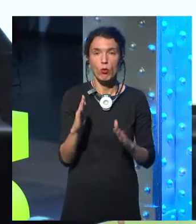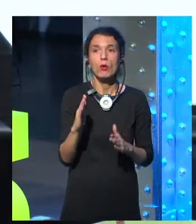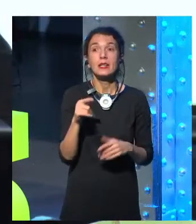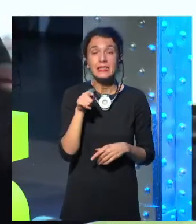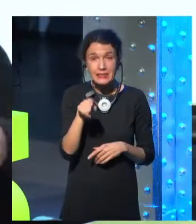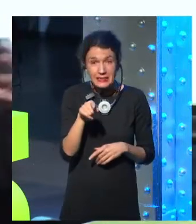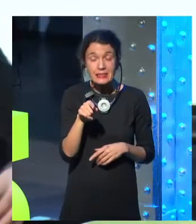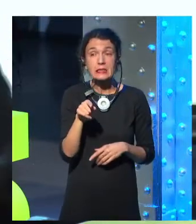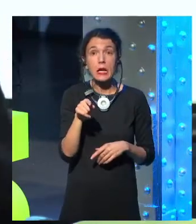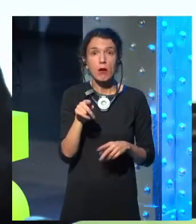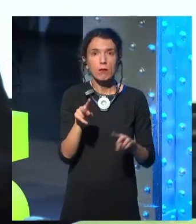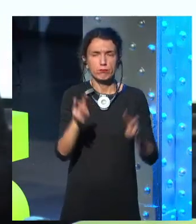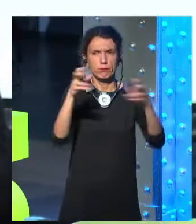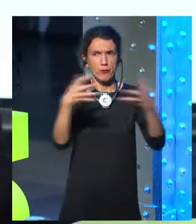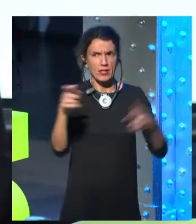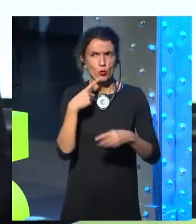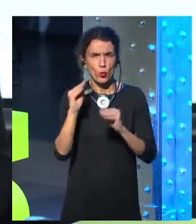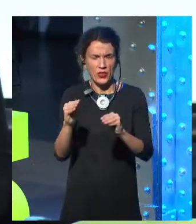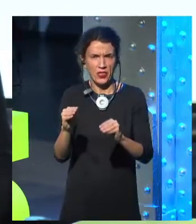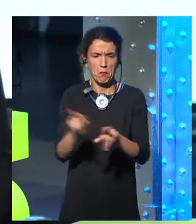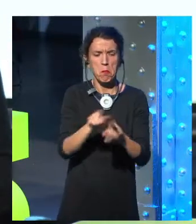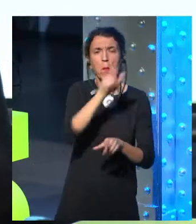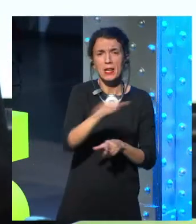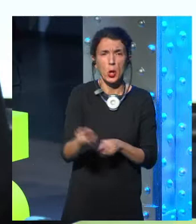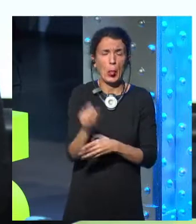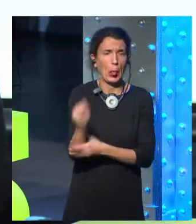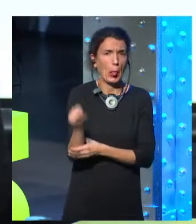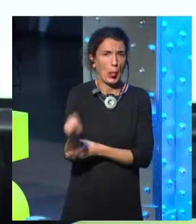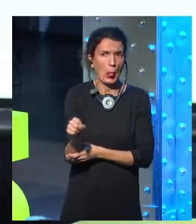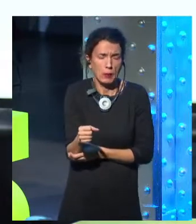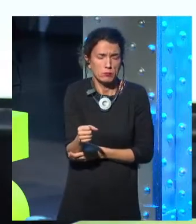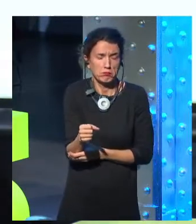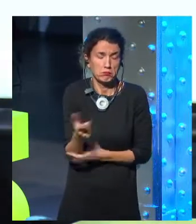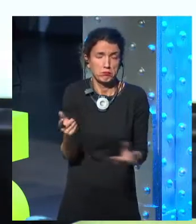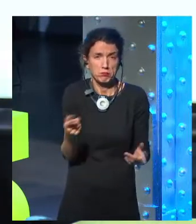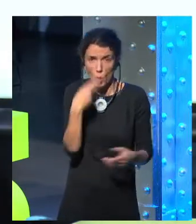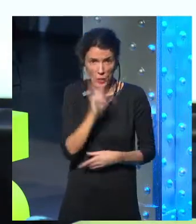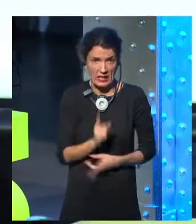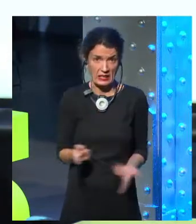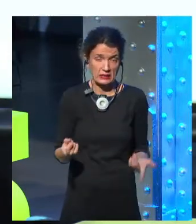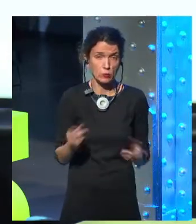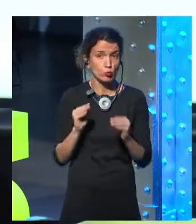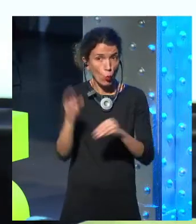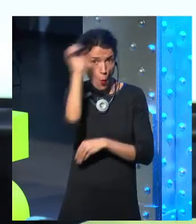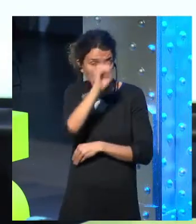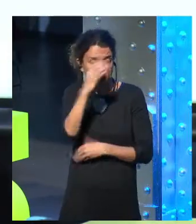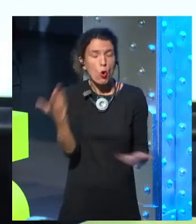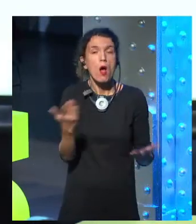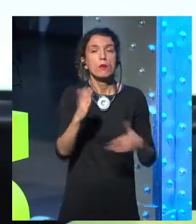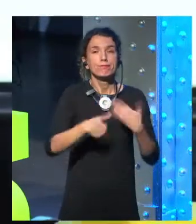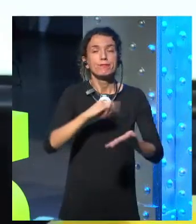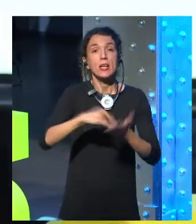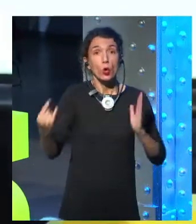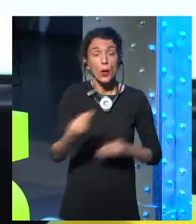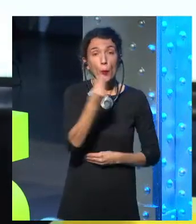cheap. The scarce resource will be our attention. And the technology that makes the best use of our attention will